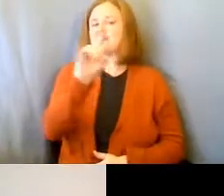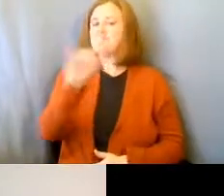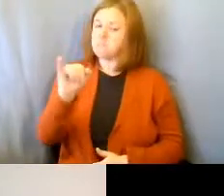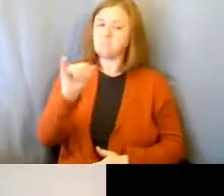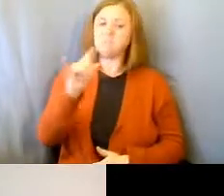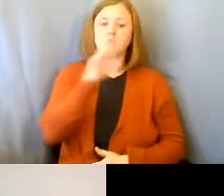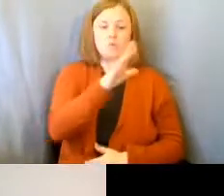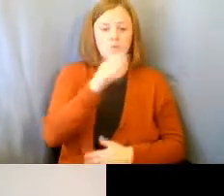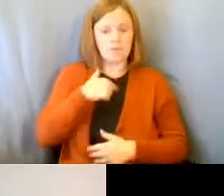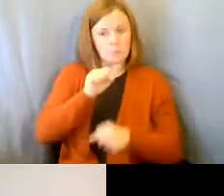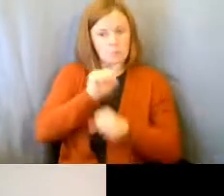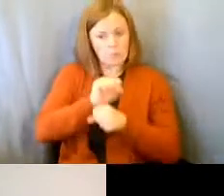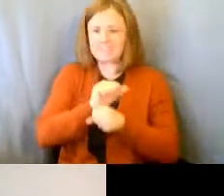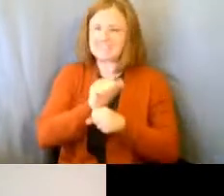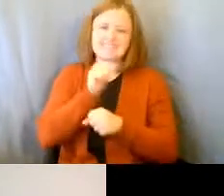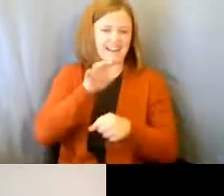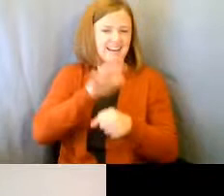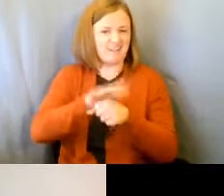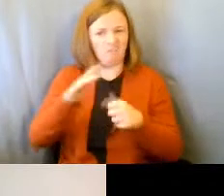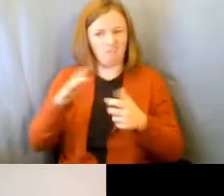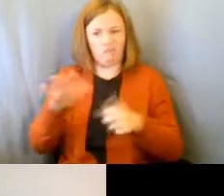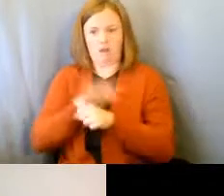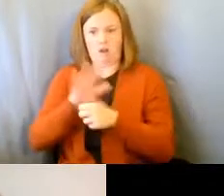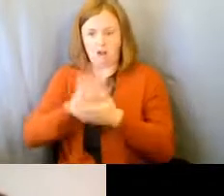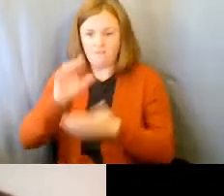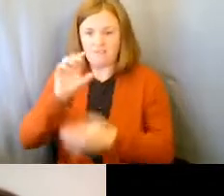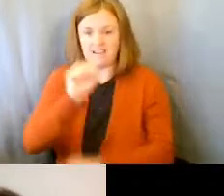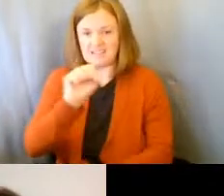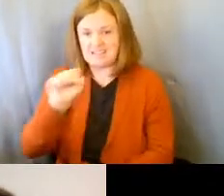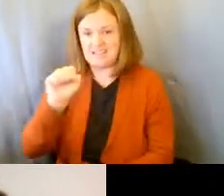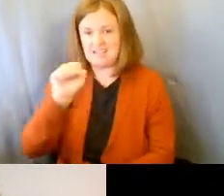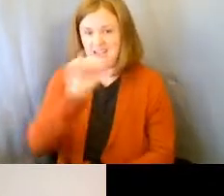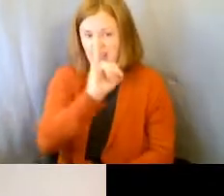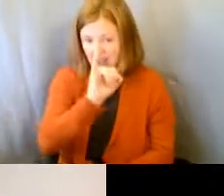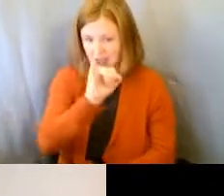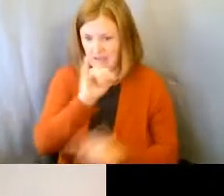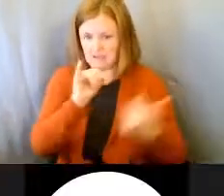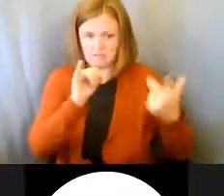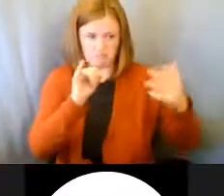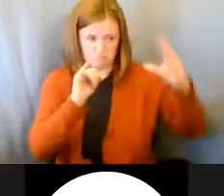system is not enough to completely make the SSI go away.